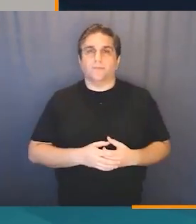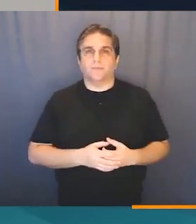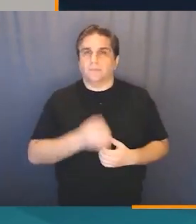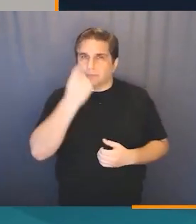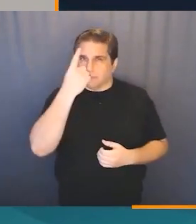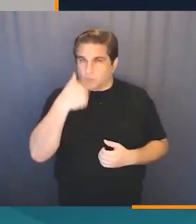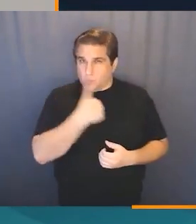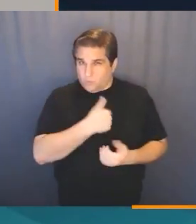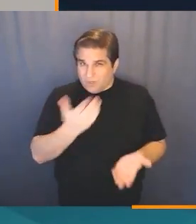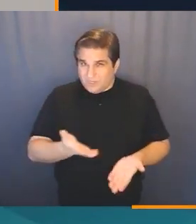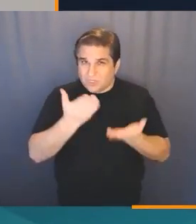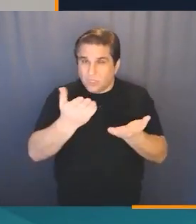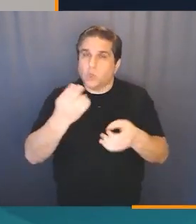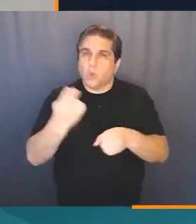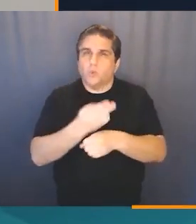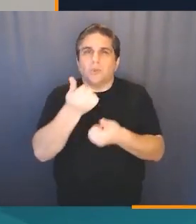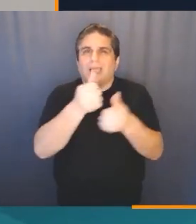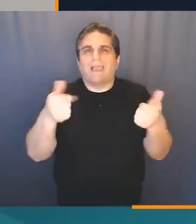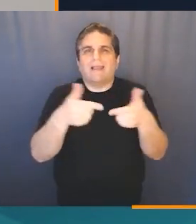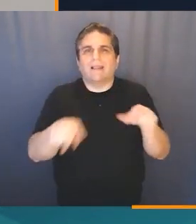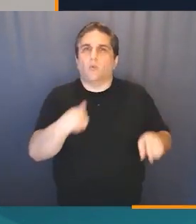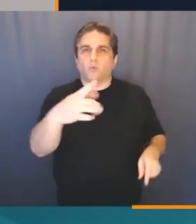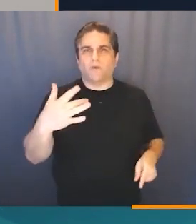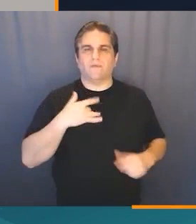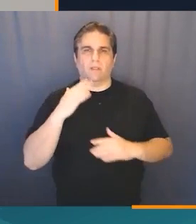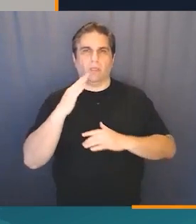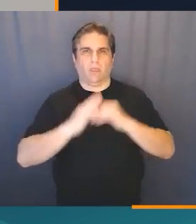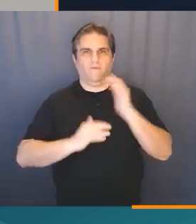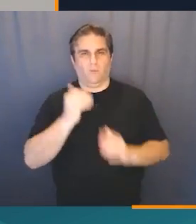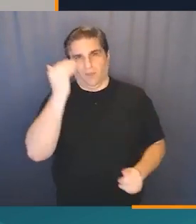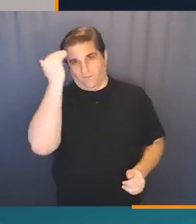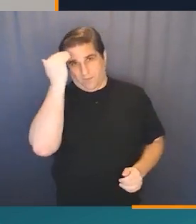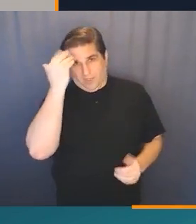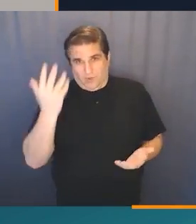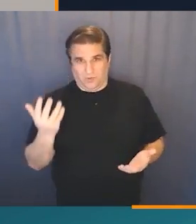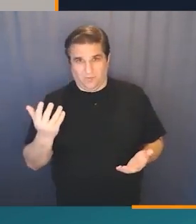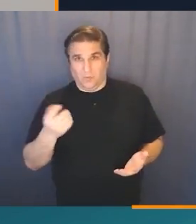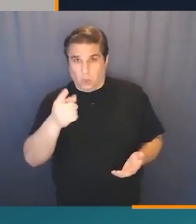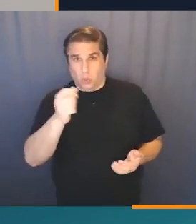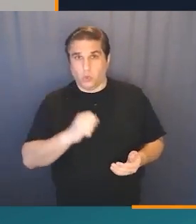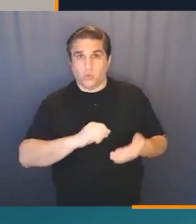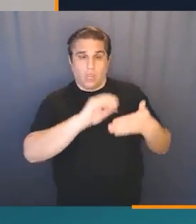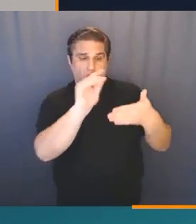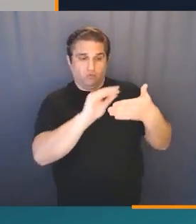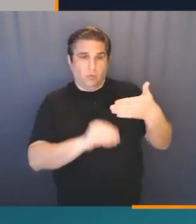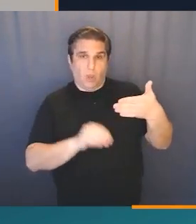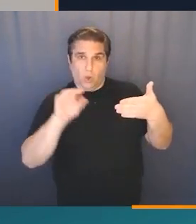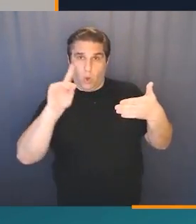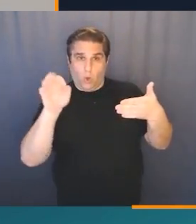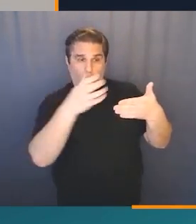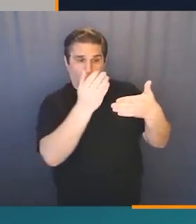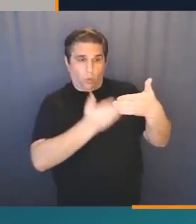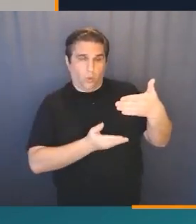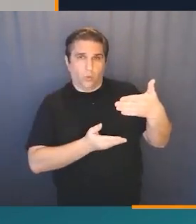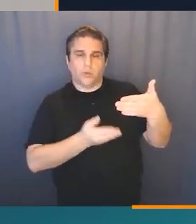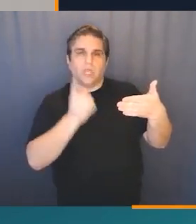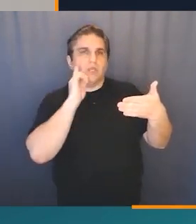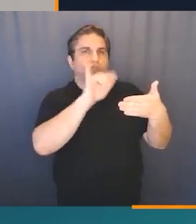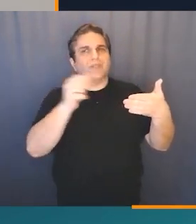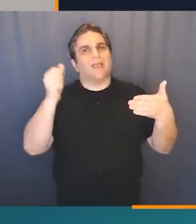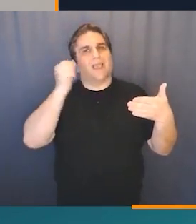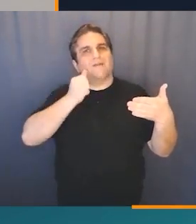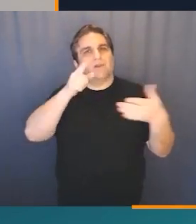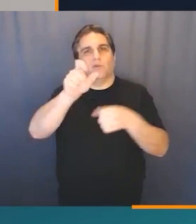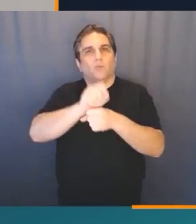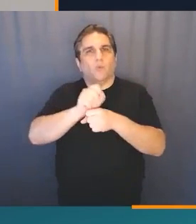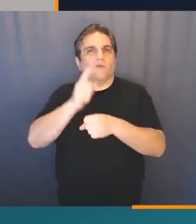exercise you are given. However, we always suggest that you use a language that you're comfortable and familiar with, and that you can write code in